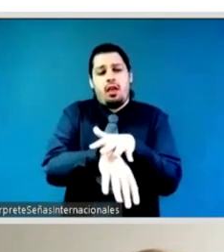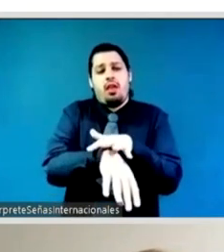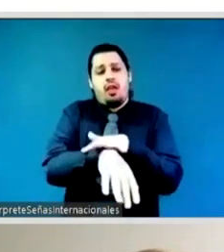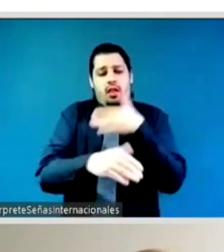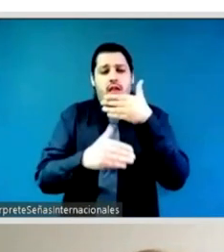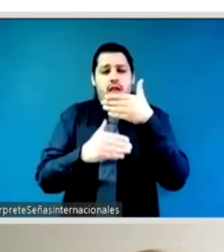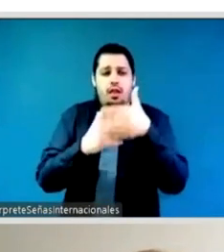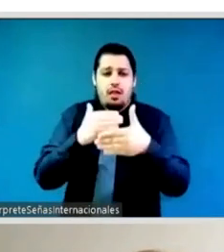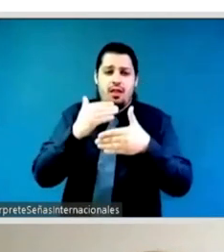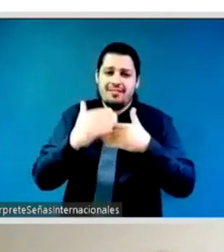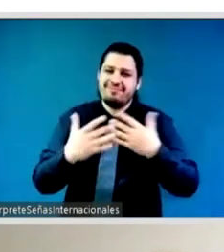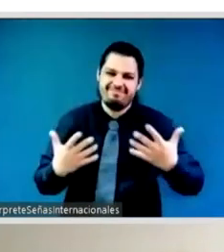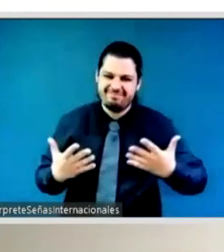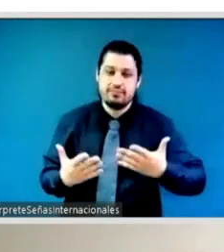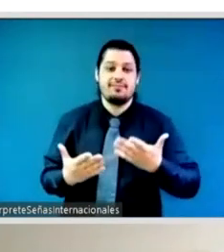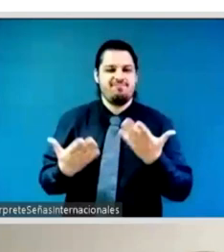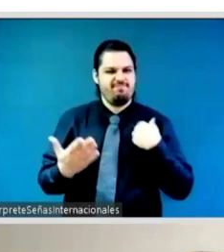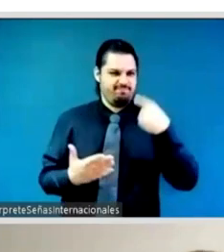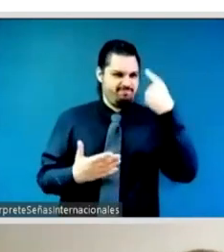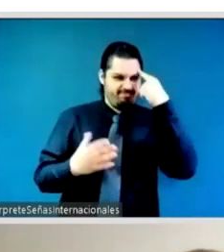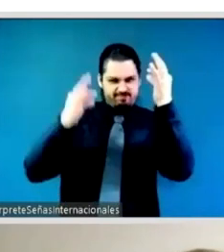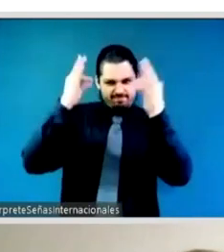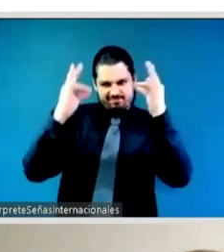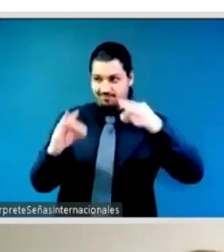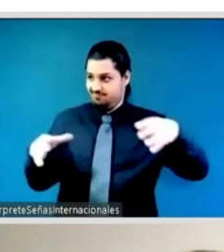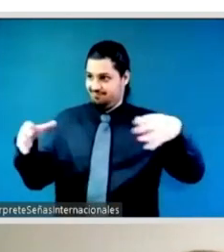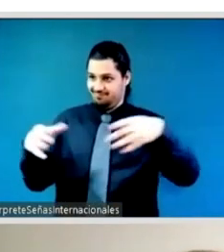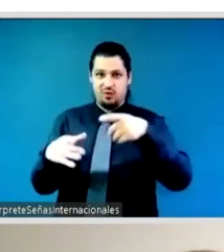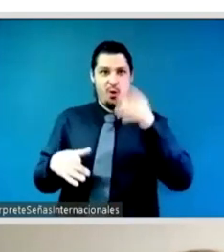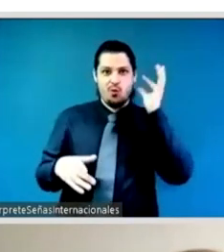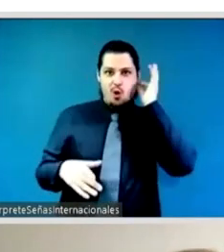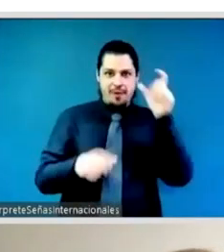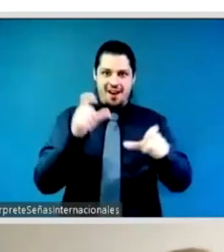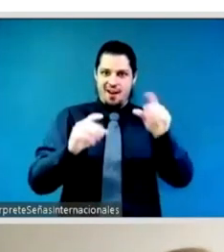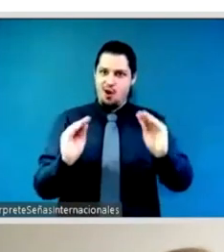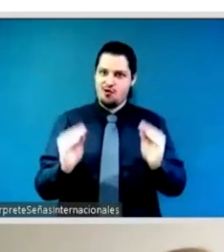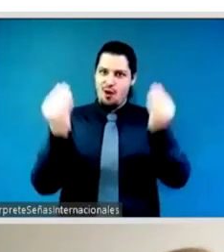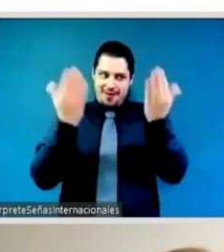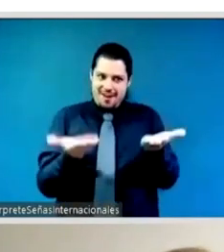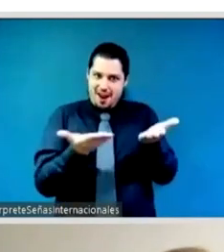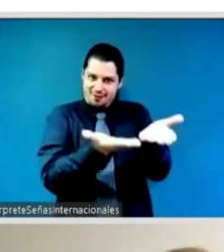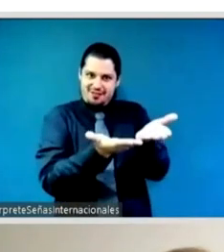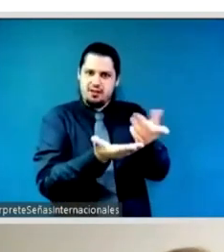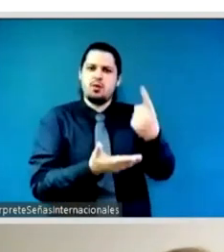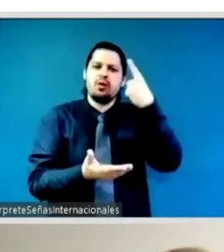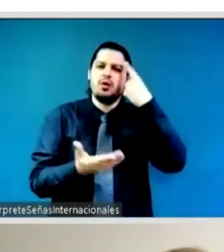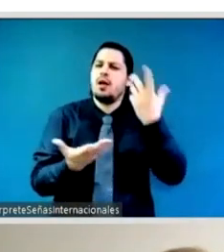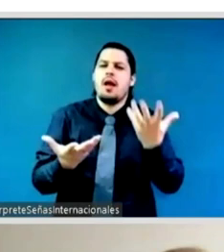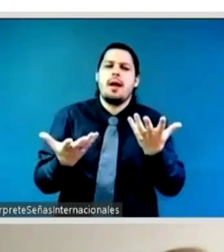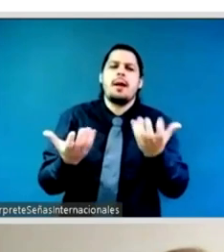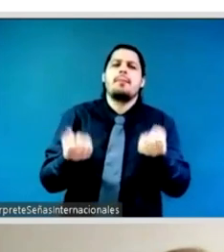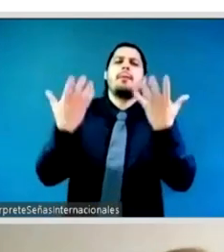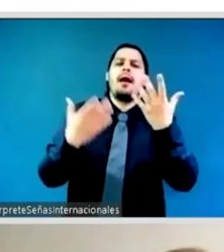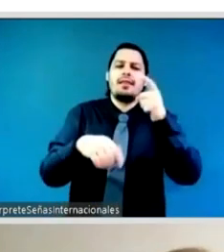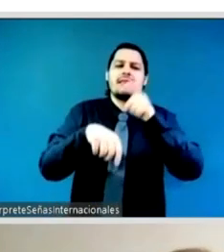that i think is very interesting is what role would we see as most useful for feminist elders who are no